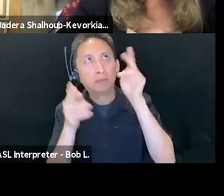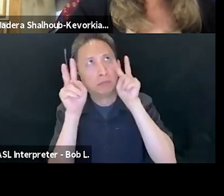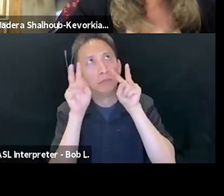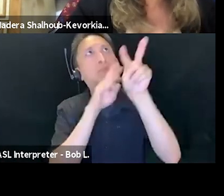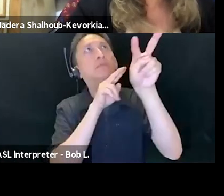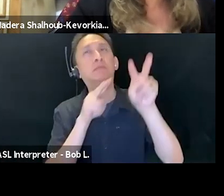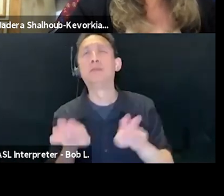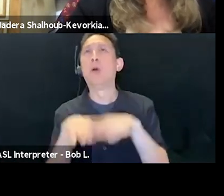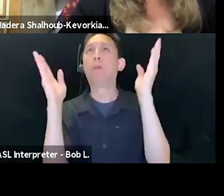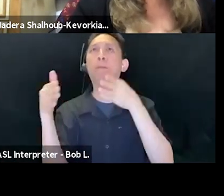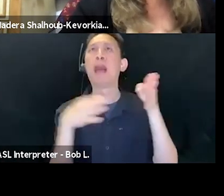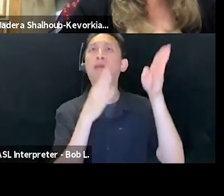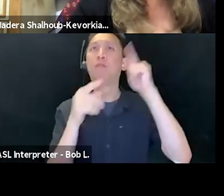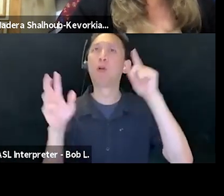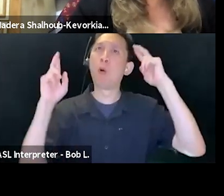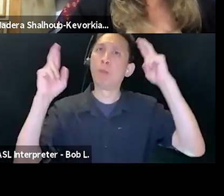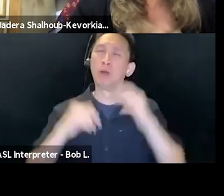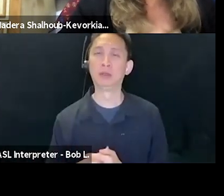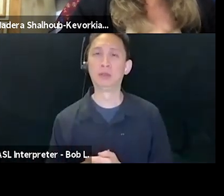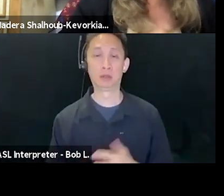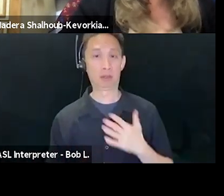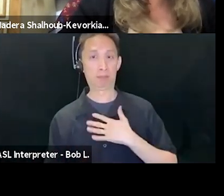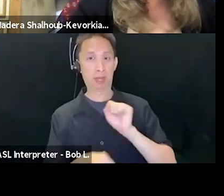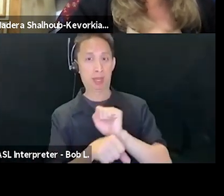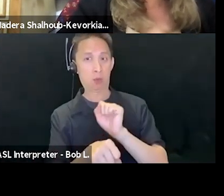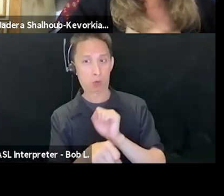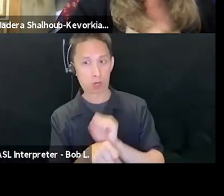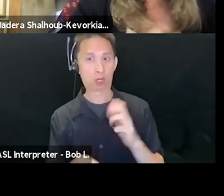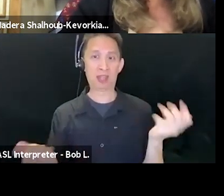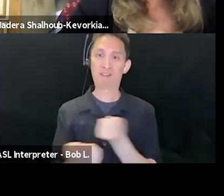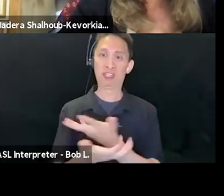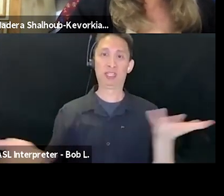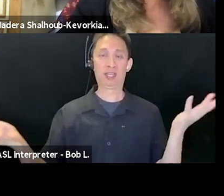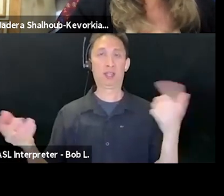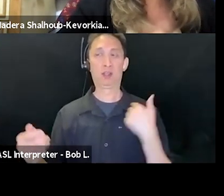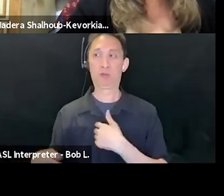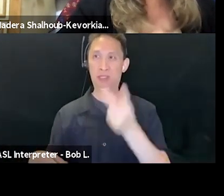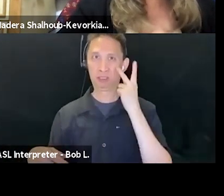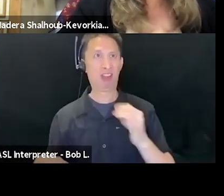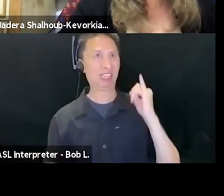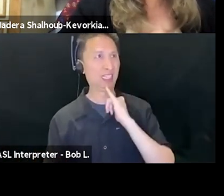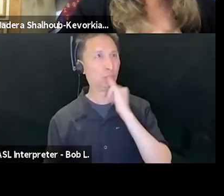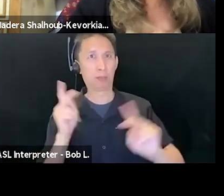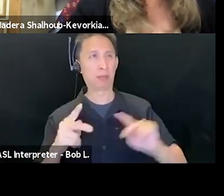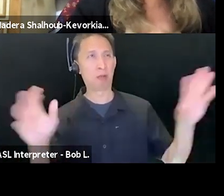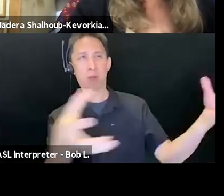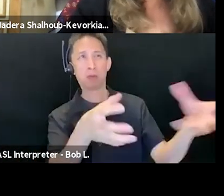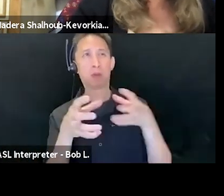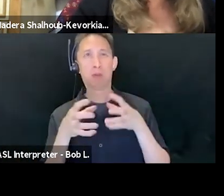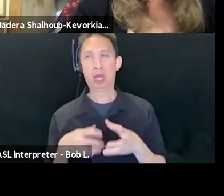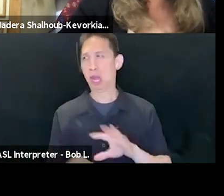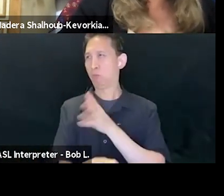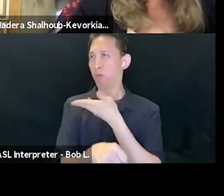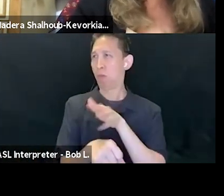such loss and wounding. But my walk in Bab Sbat was faced with a group of Israeli mobs singing and dancing on